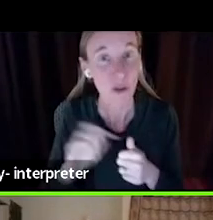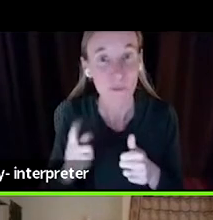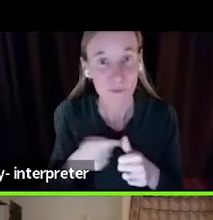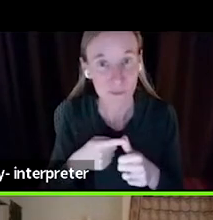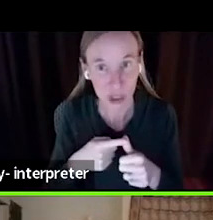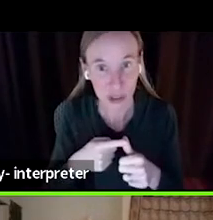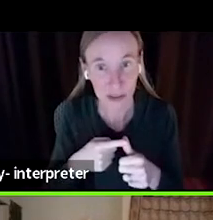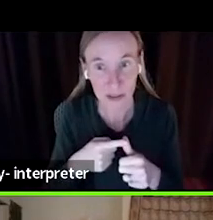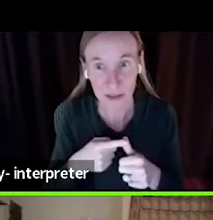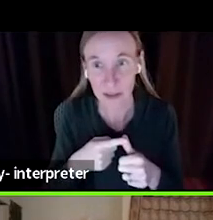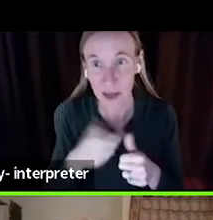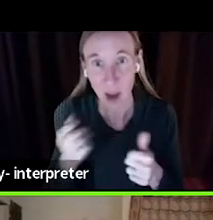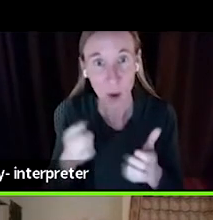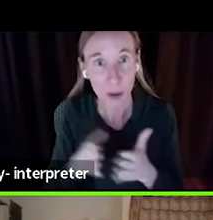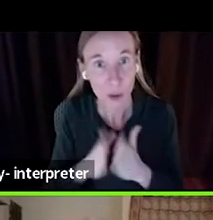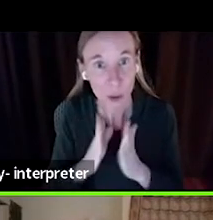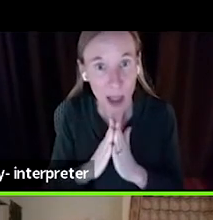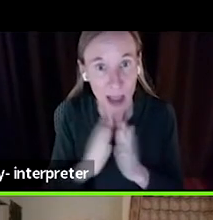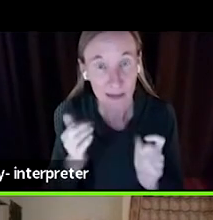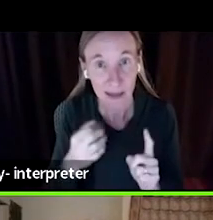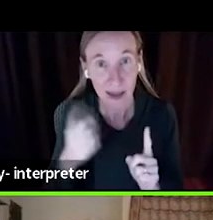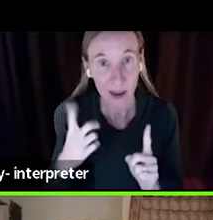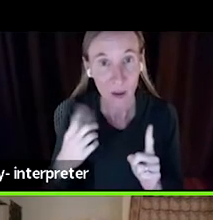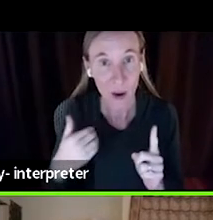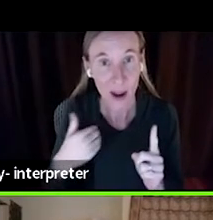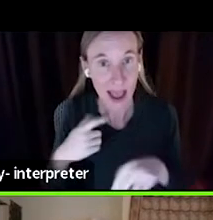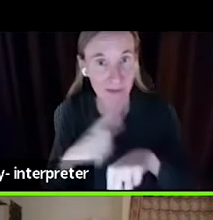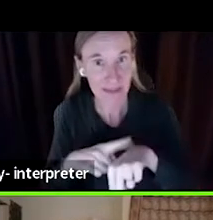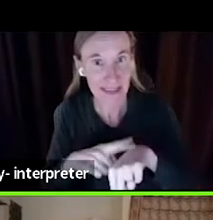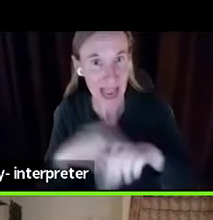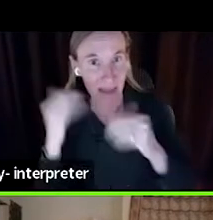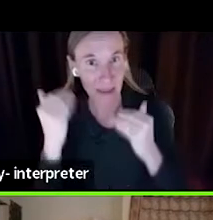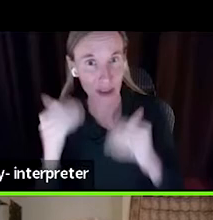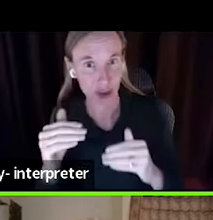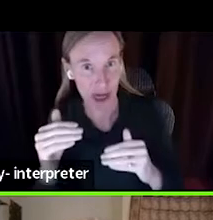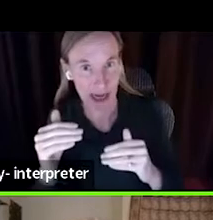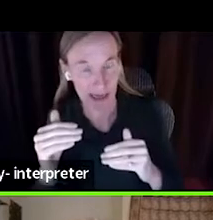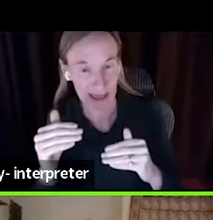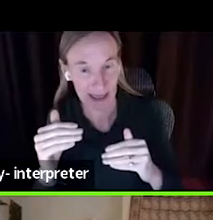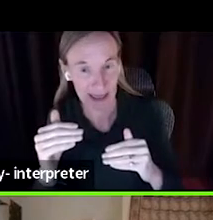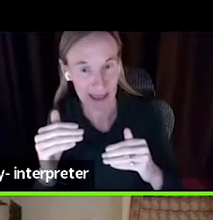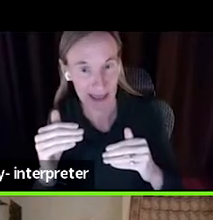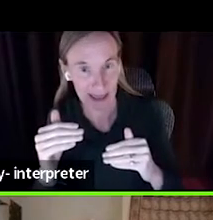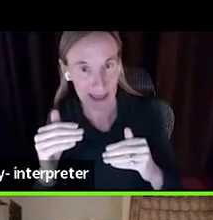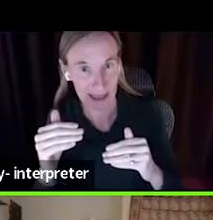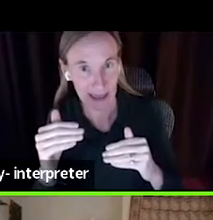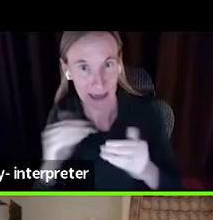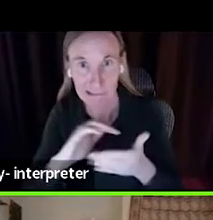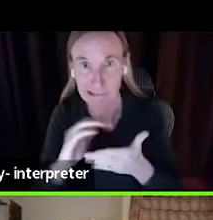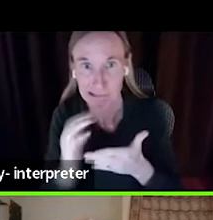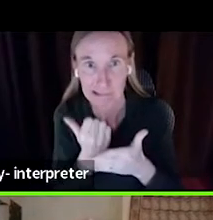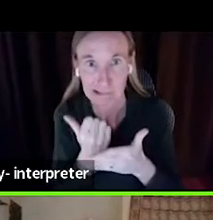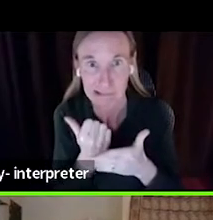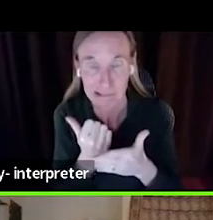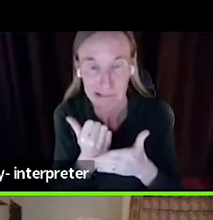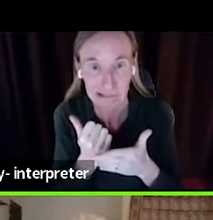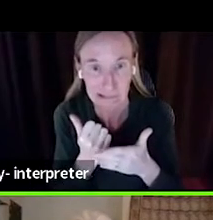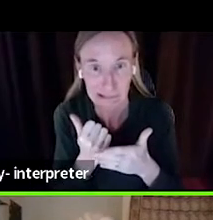let me ask if anybody has a time constraint so that they would need to